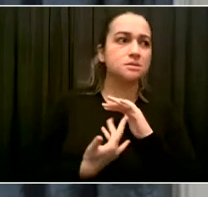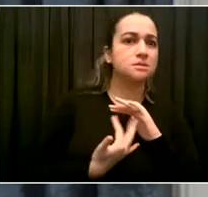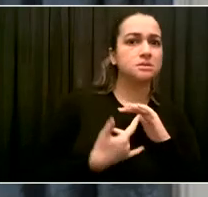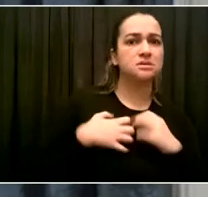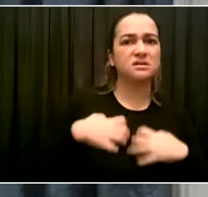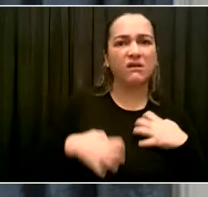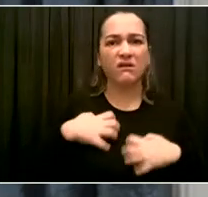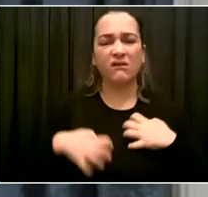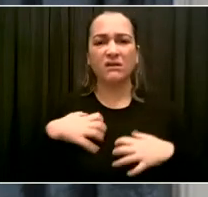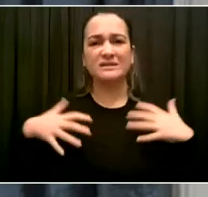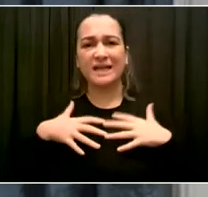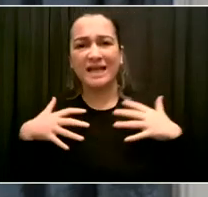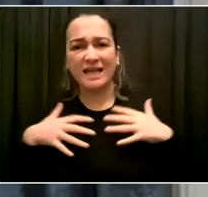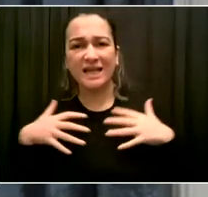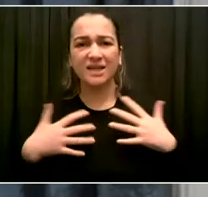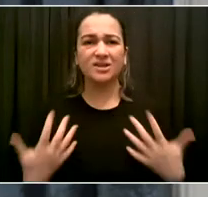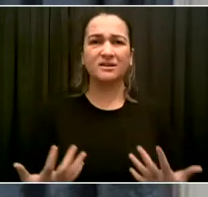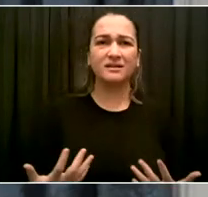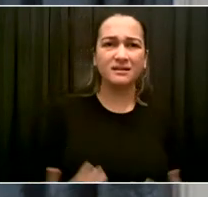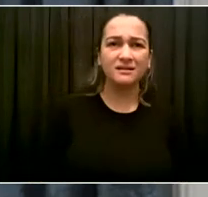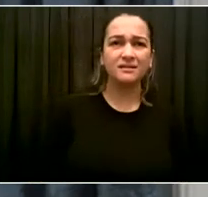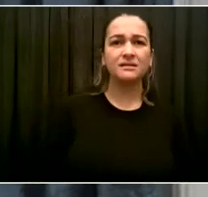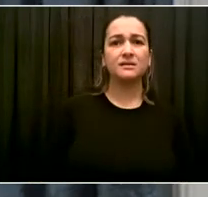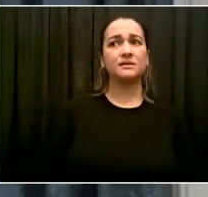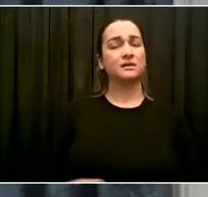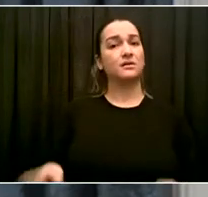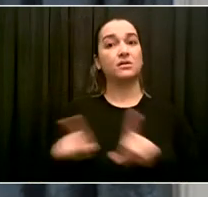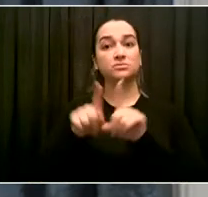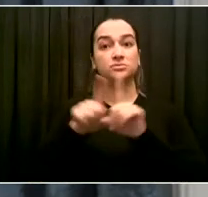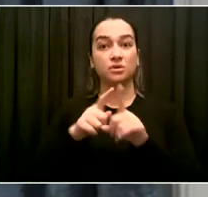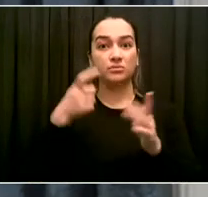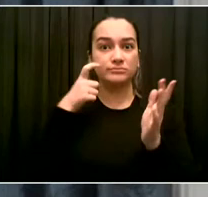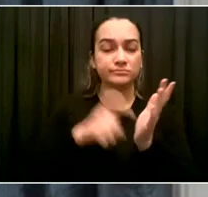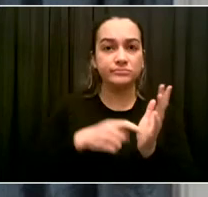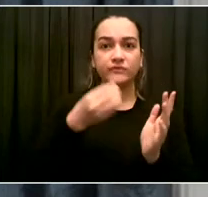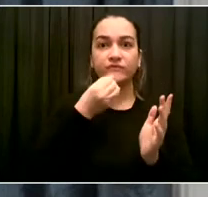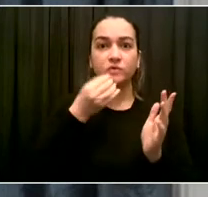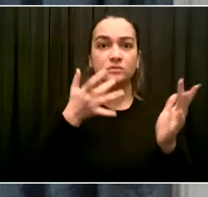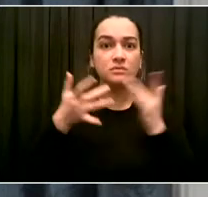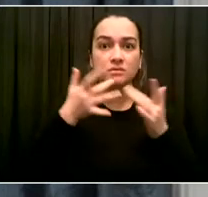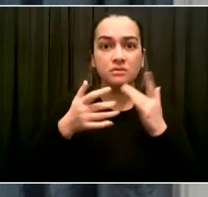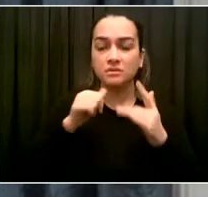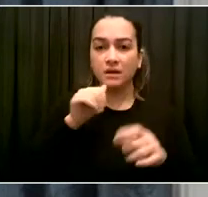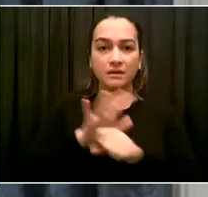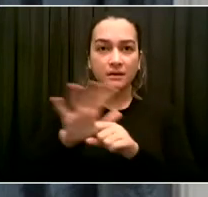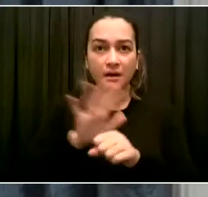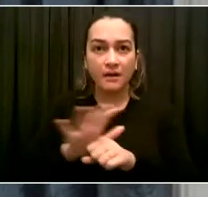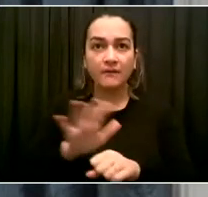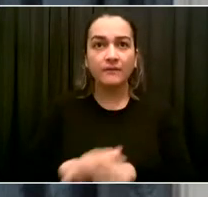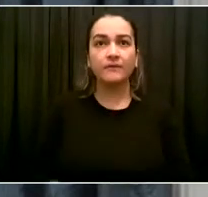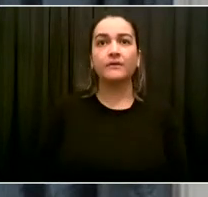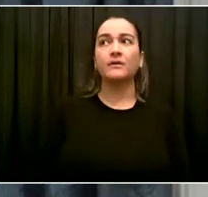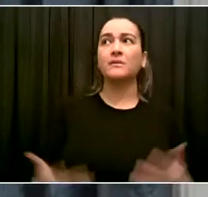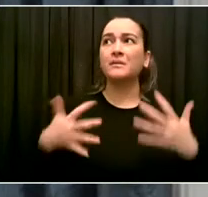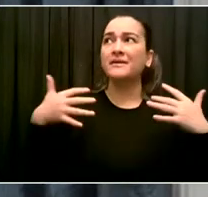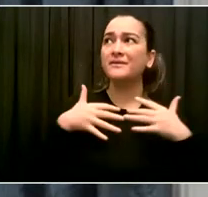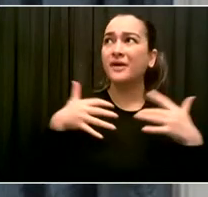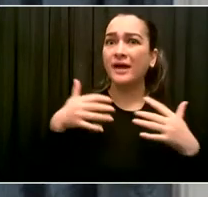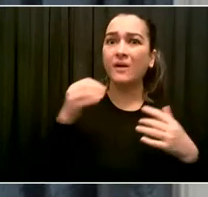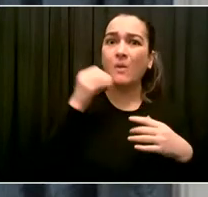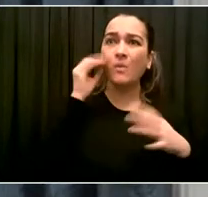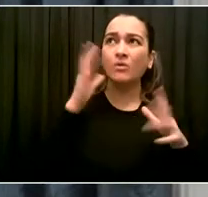fear of being evicted, there are so many stresses. This is another way that people can